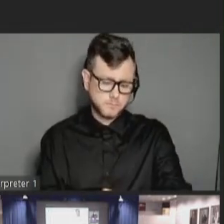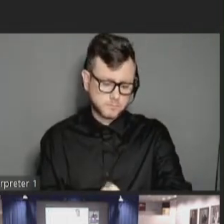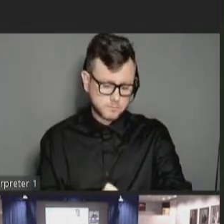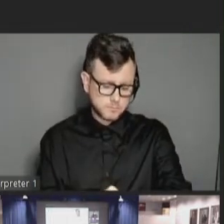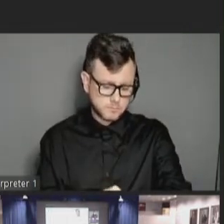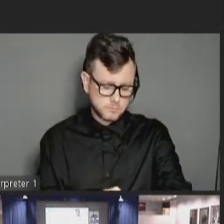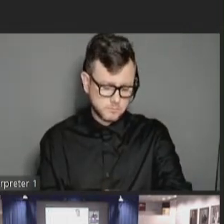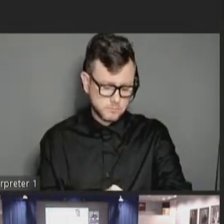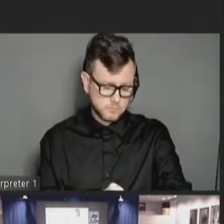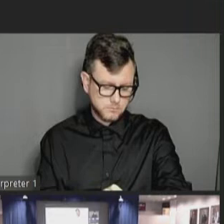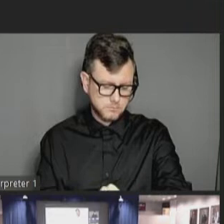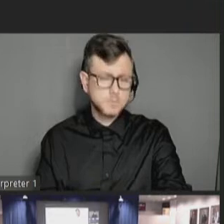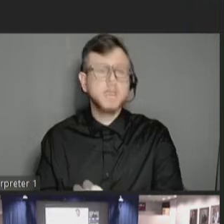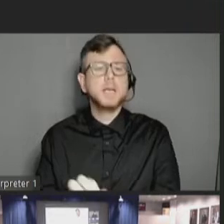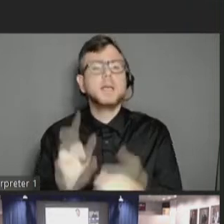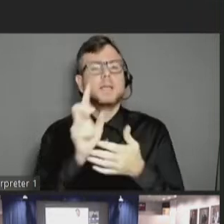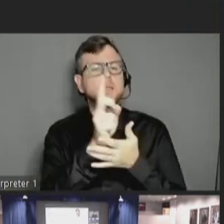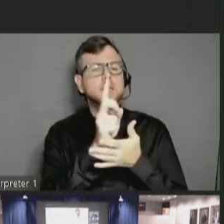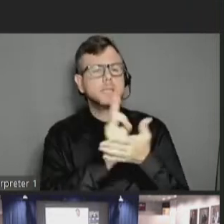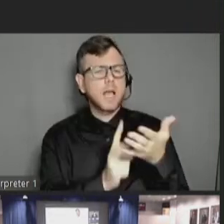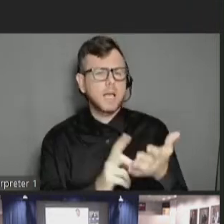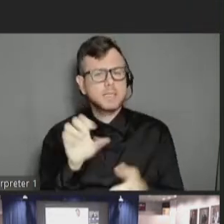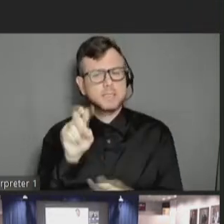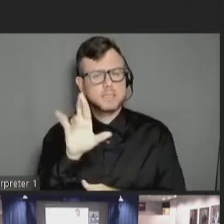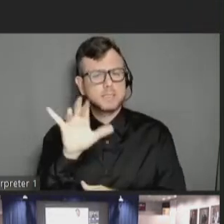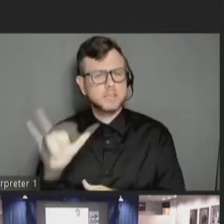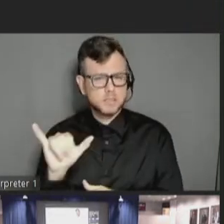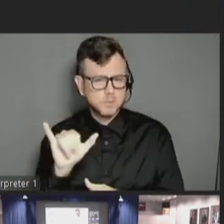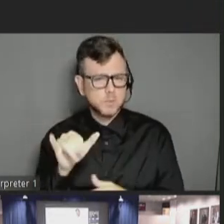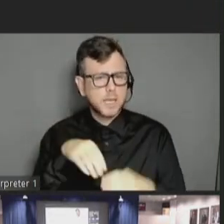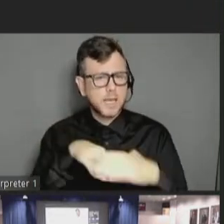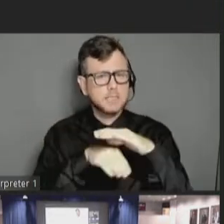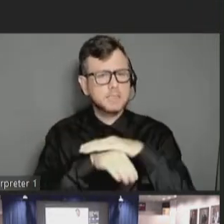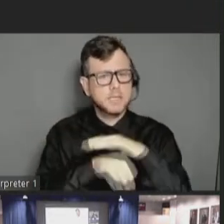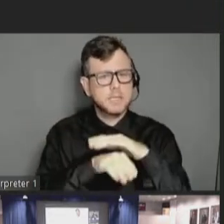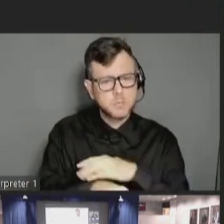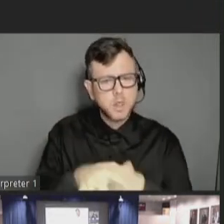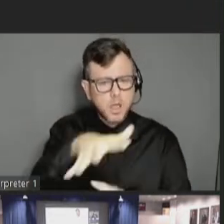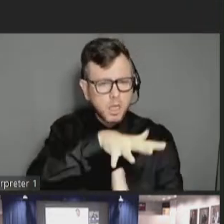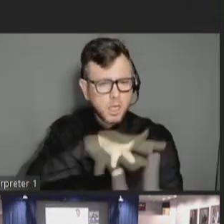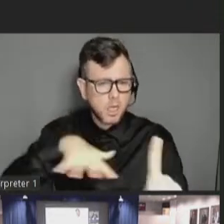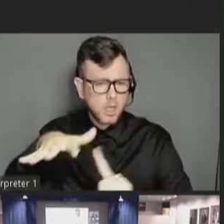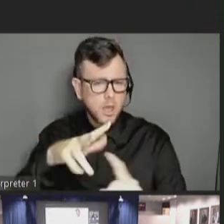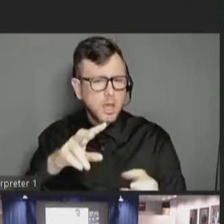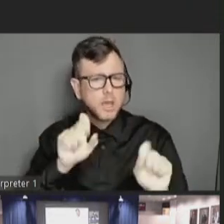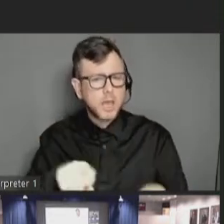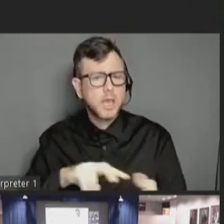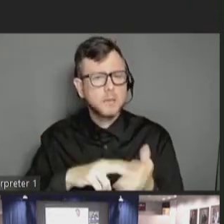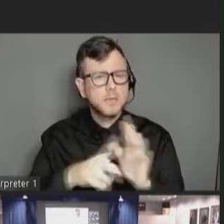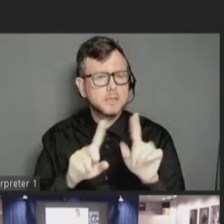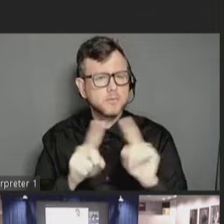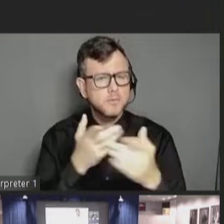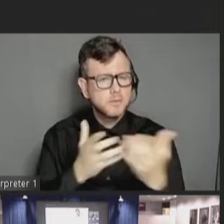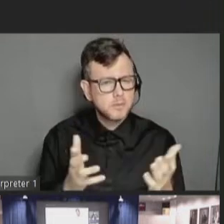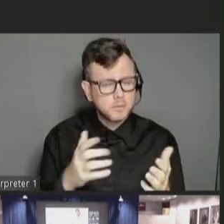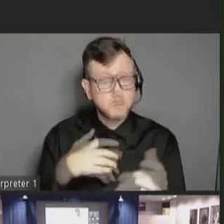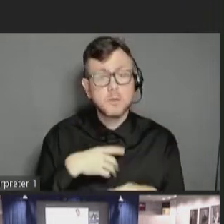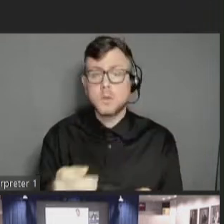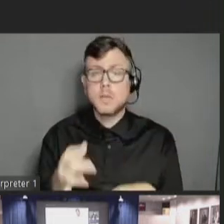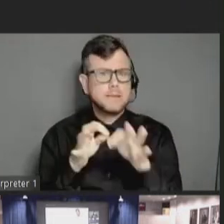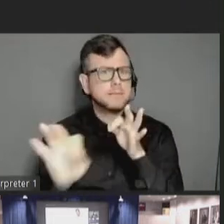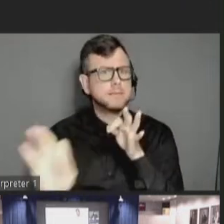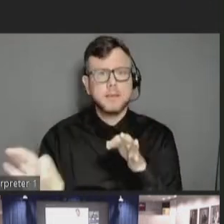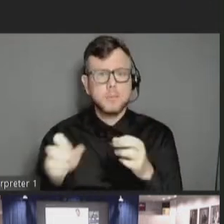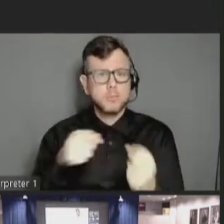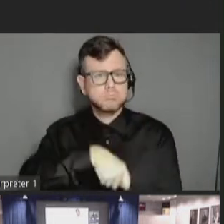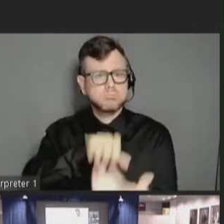Designing sensory accessible environments can mean different things for different people. But we'd like to share some examples of simple strategies